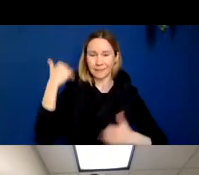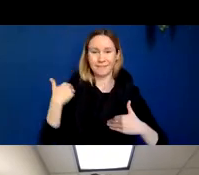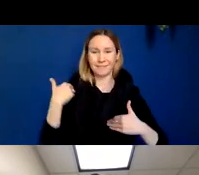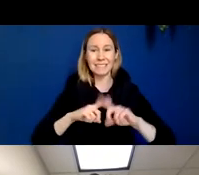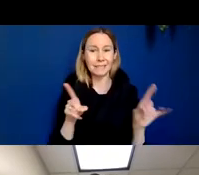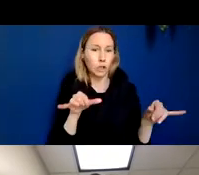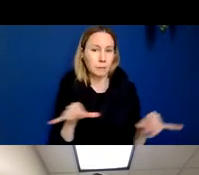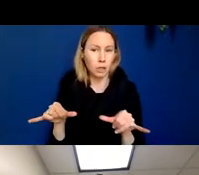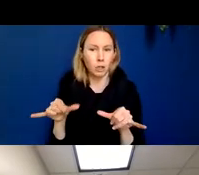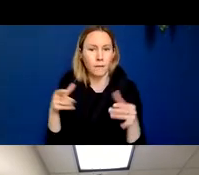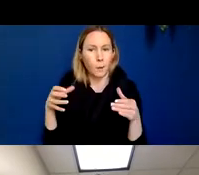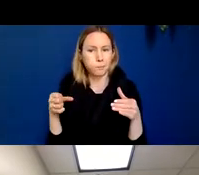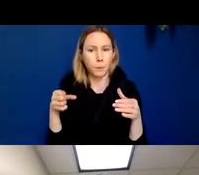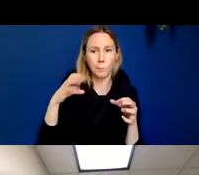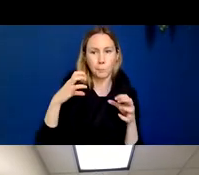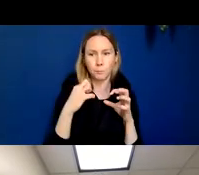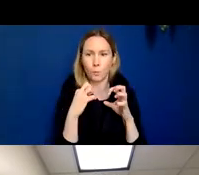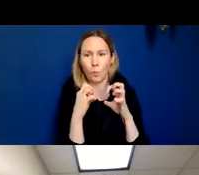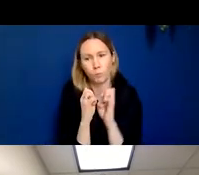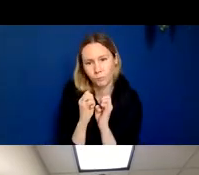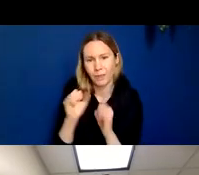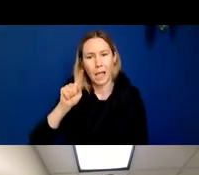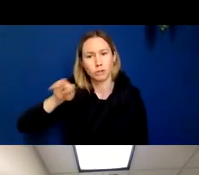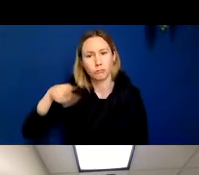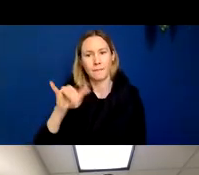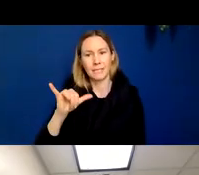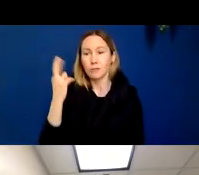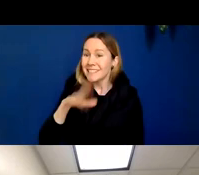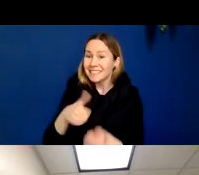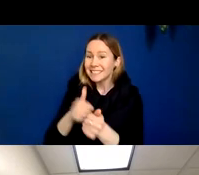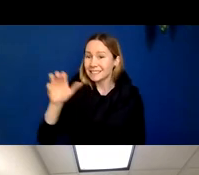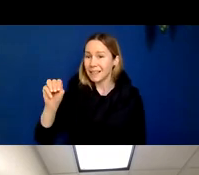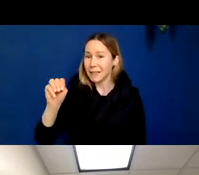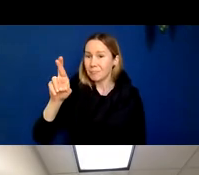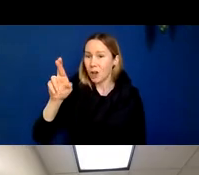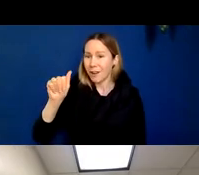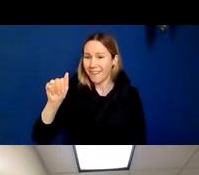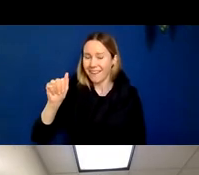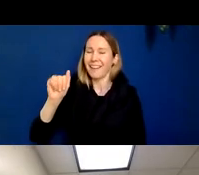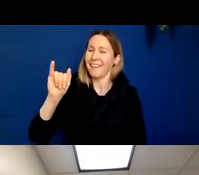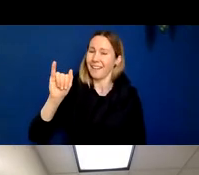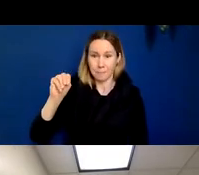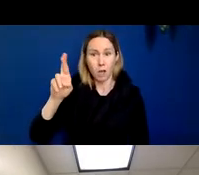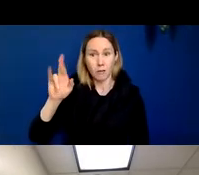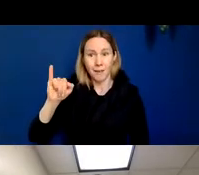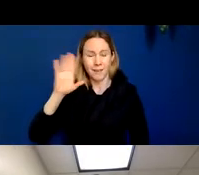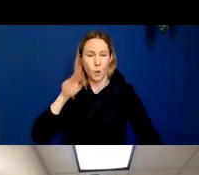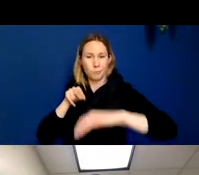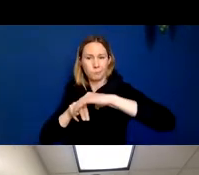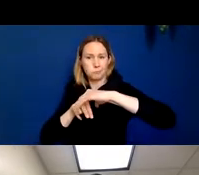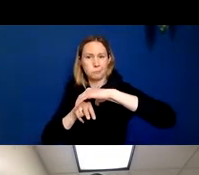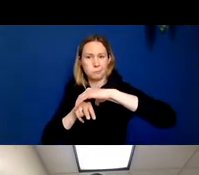patterns of atrophy. And this is why we do MRIs of the brain of people that we suspect may have a